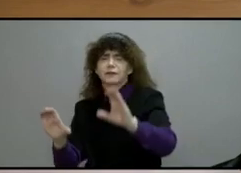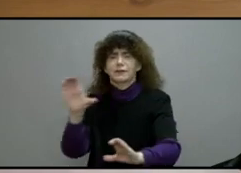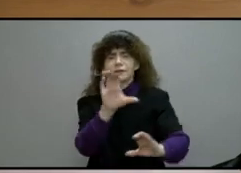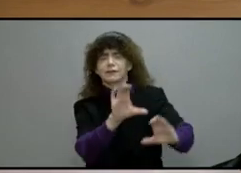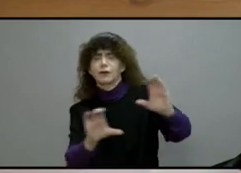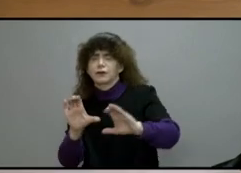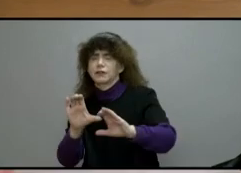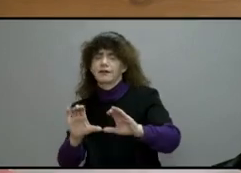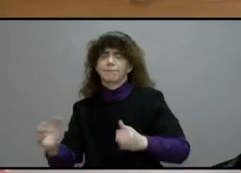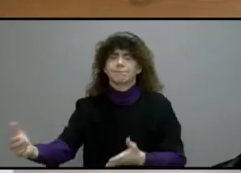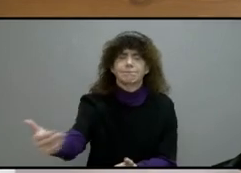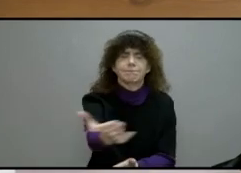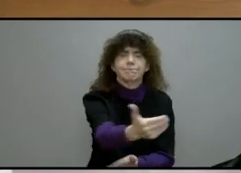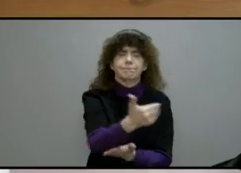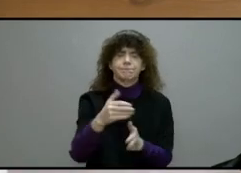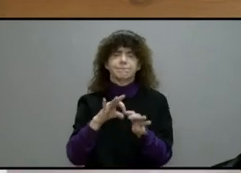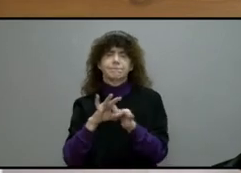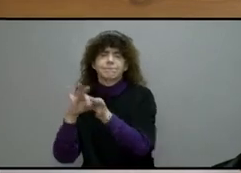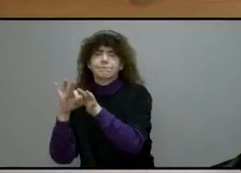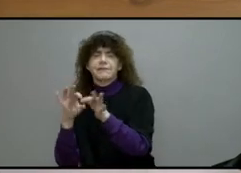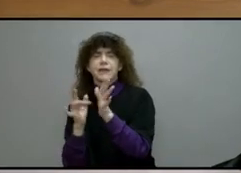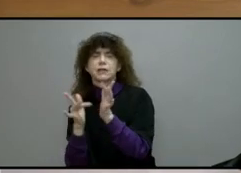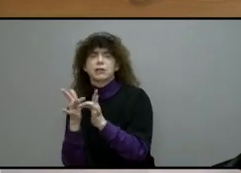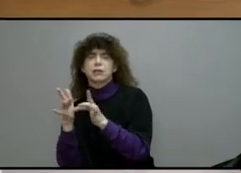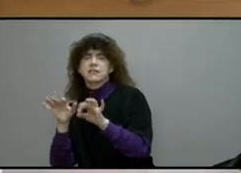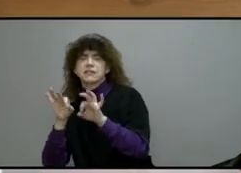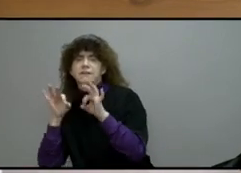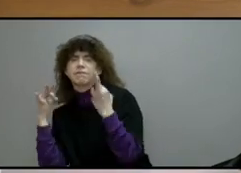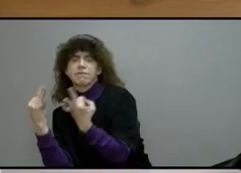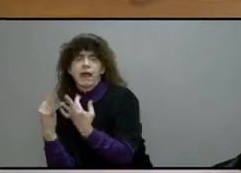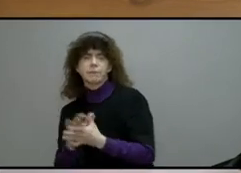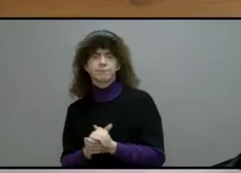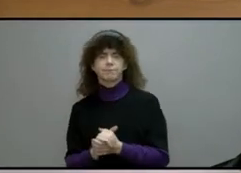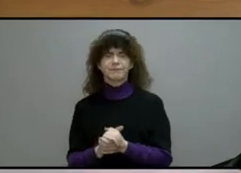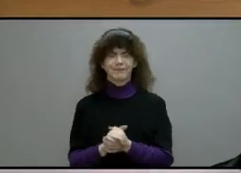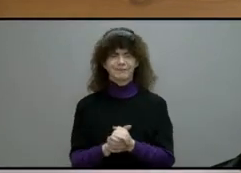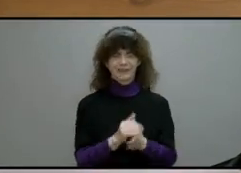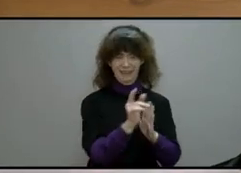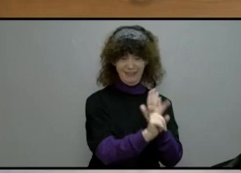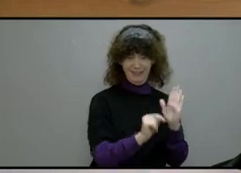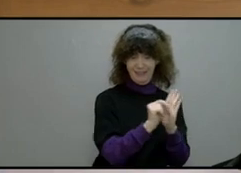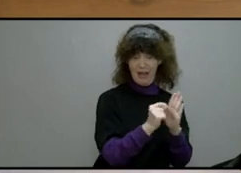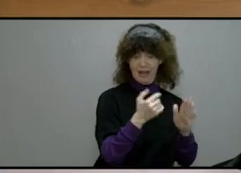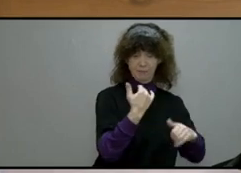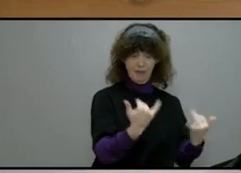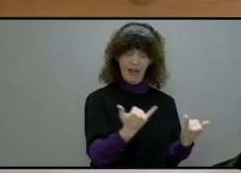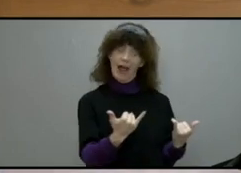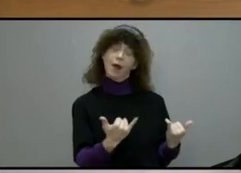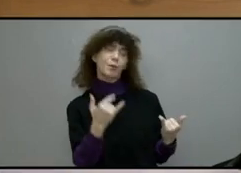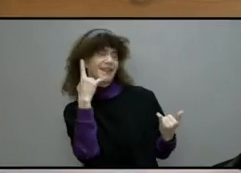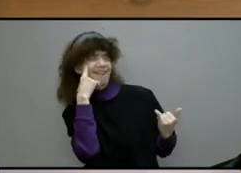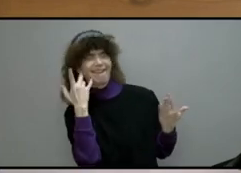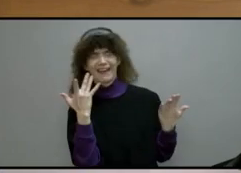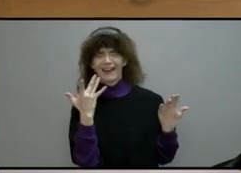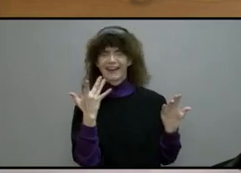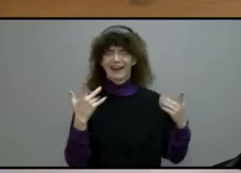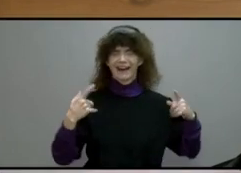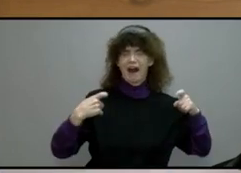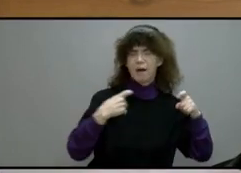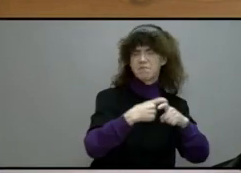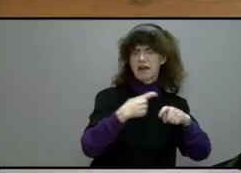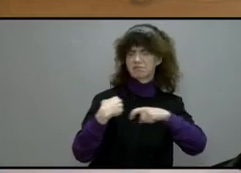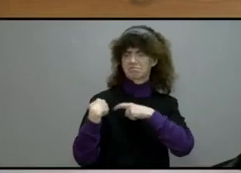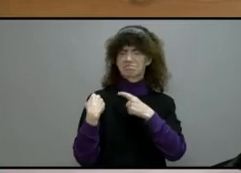We are prone to think that the age in which we live is the most complex age the world has ever known.